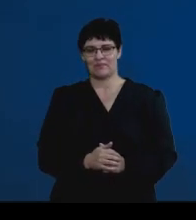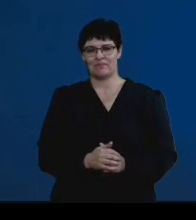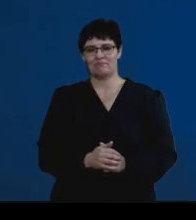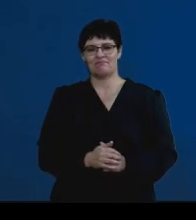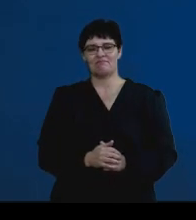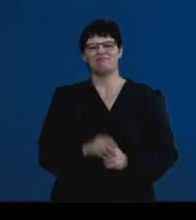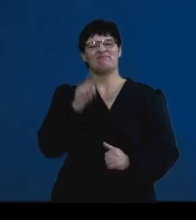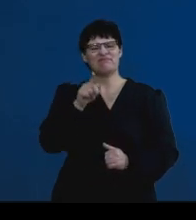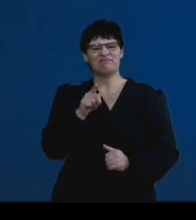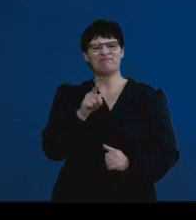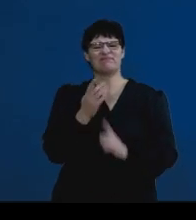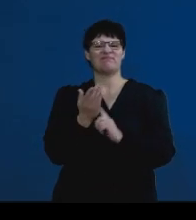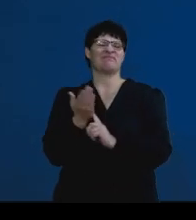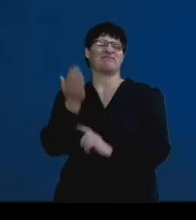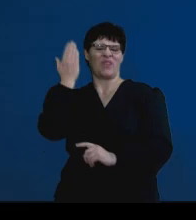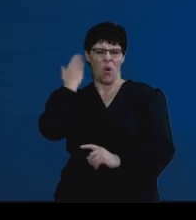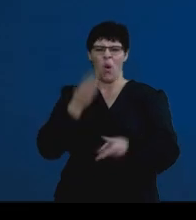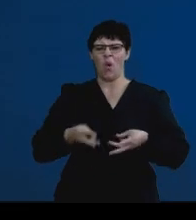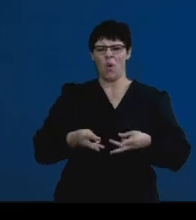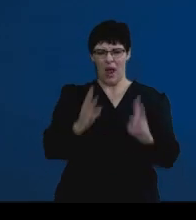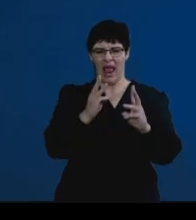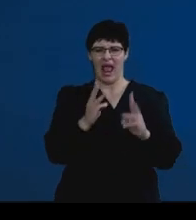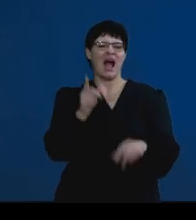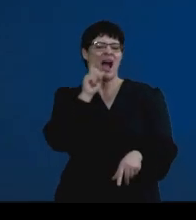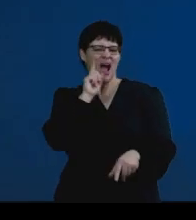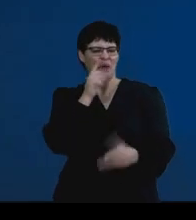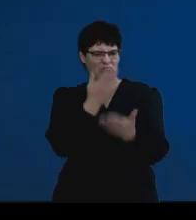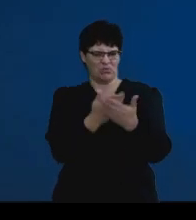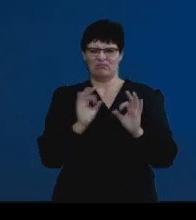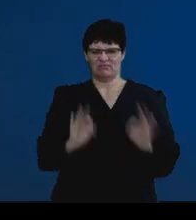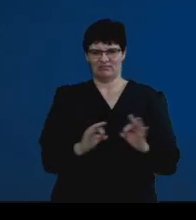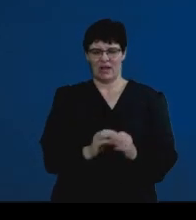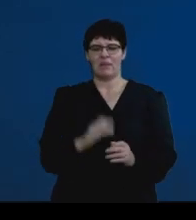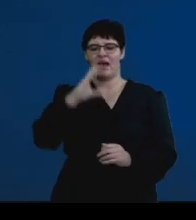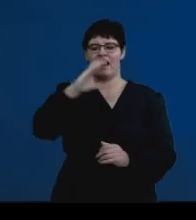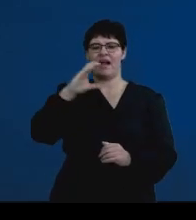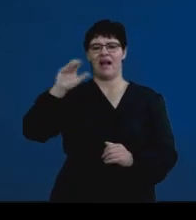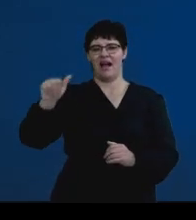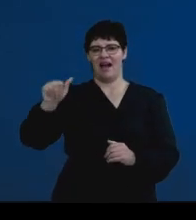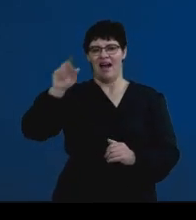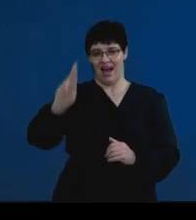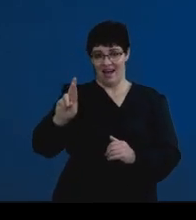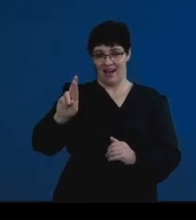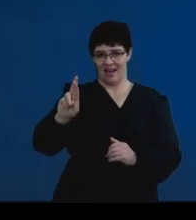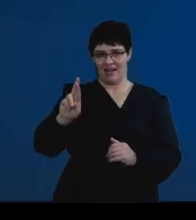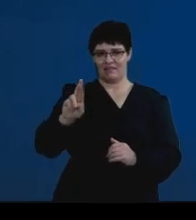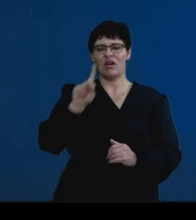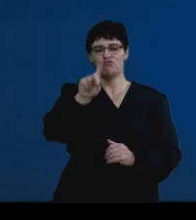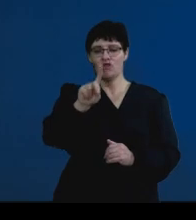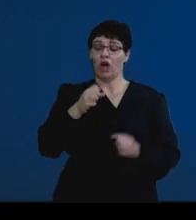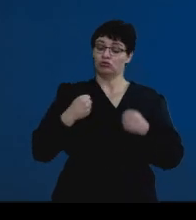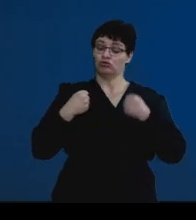This is an old and tested method. And I refer to it as the car. And this is what should drive your learning.